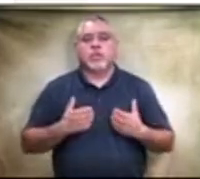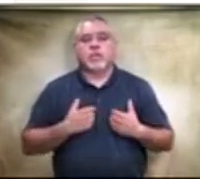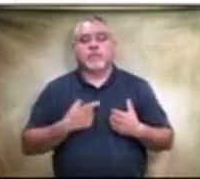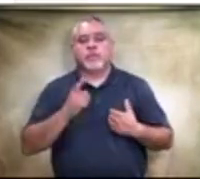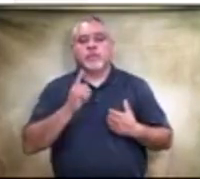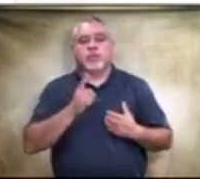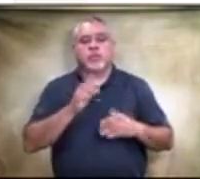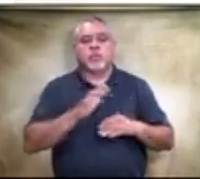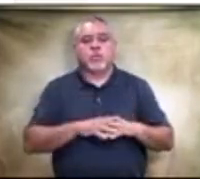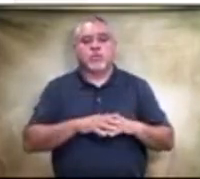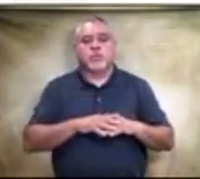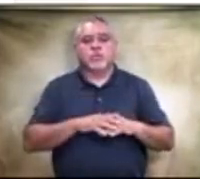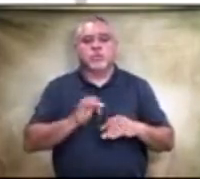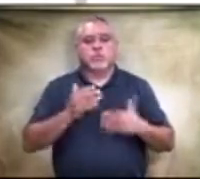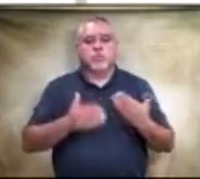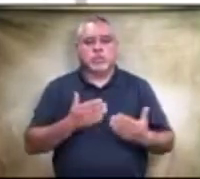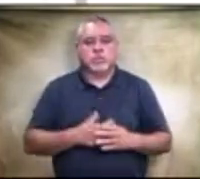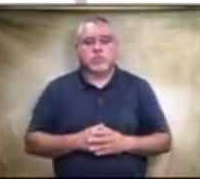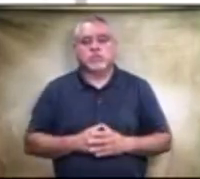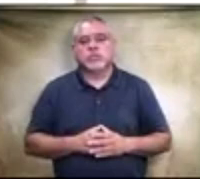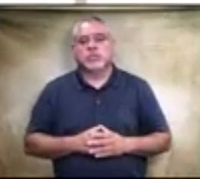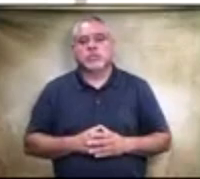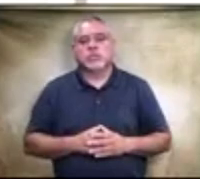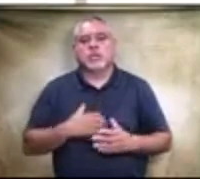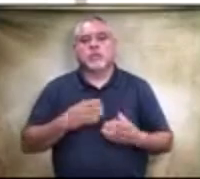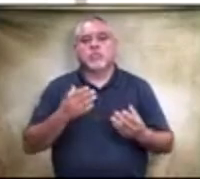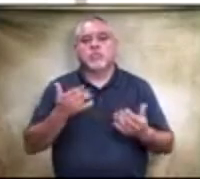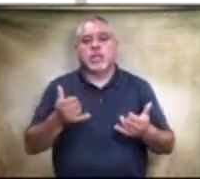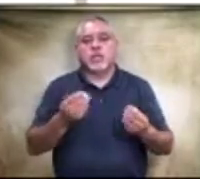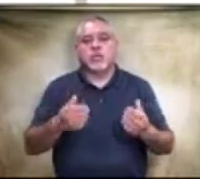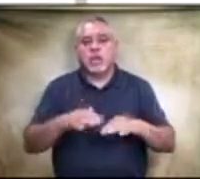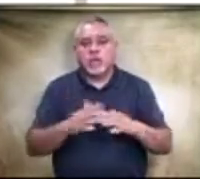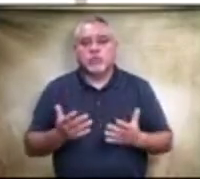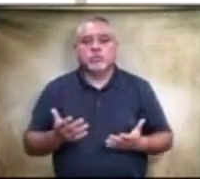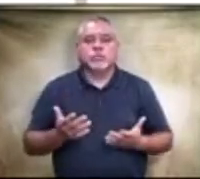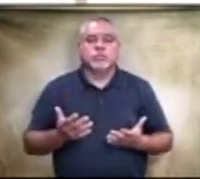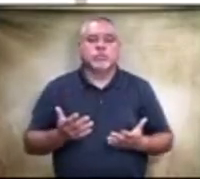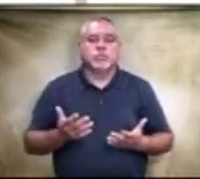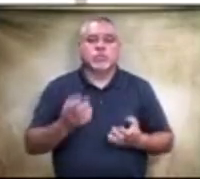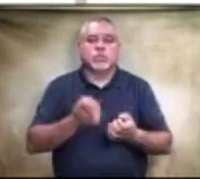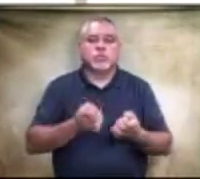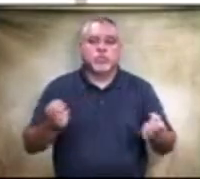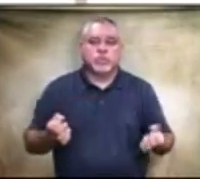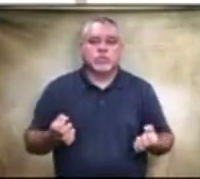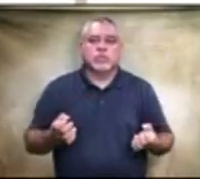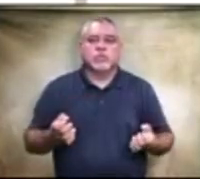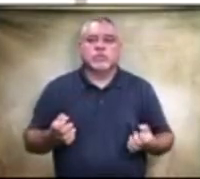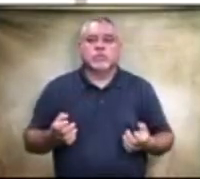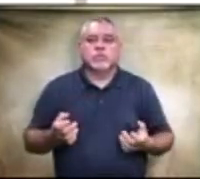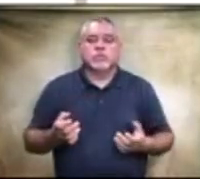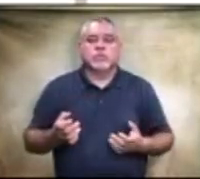this process so here we have playgrounds equipment so uh we have